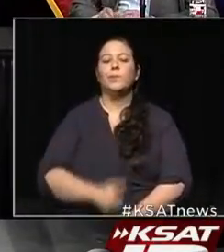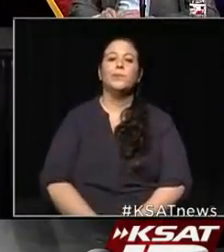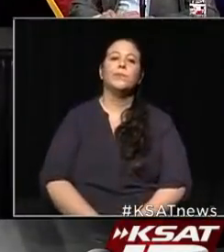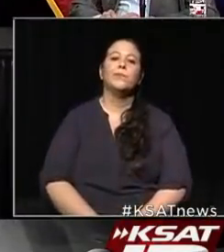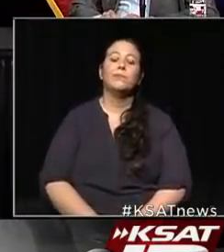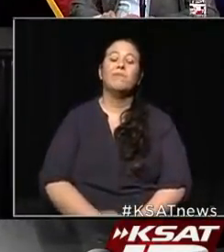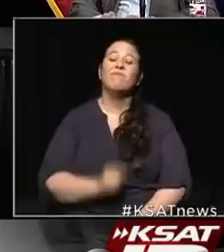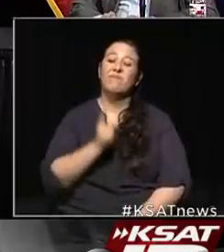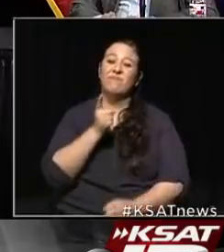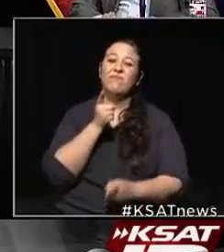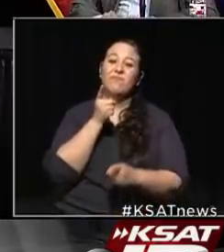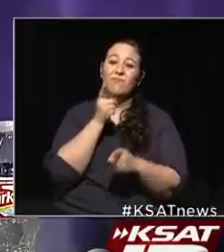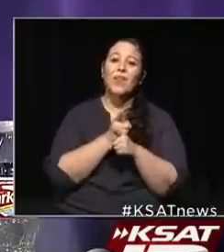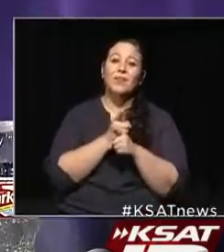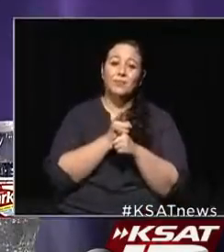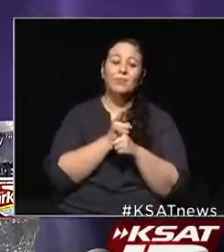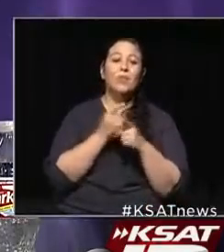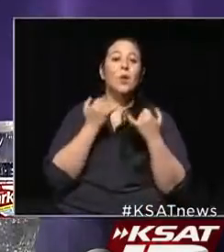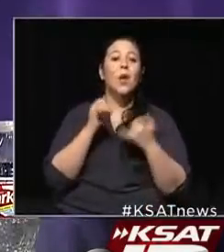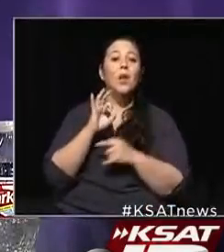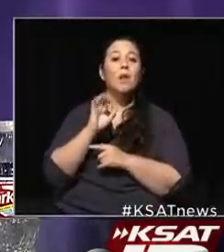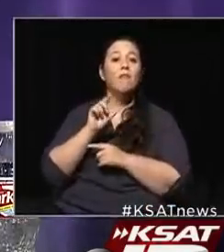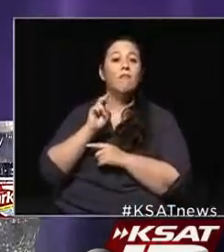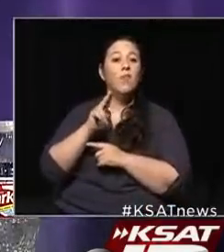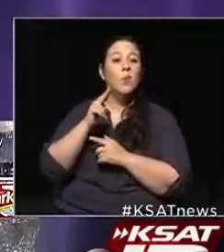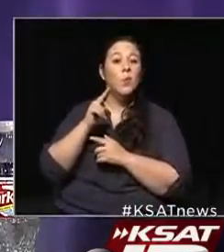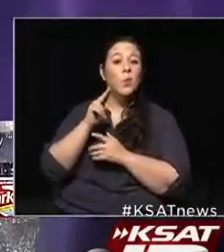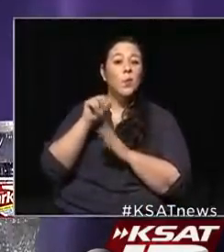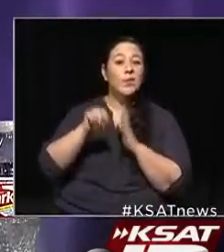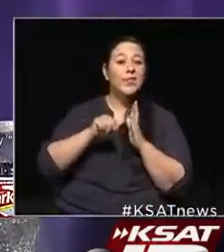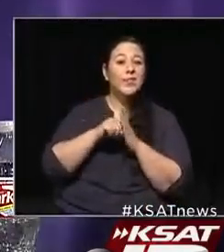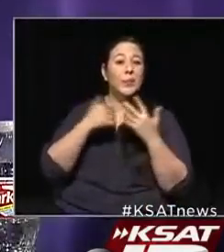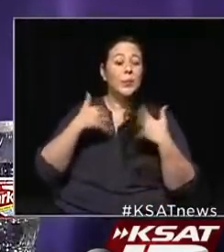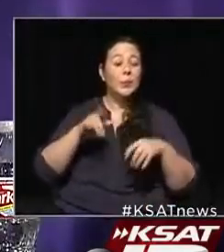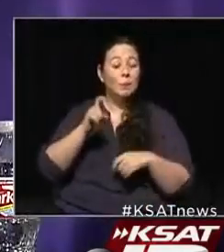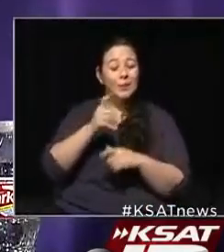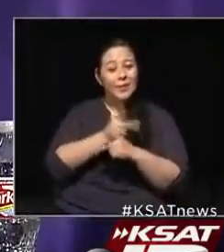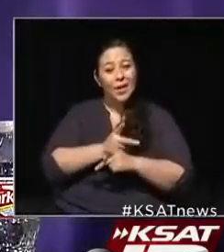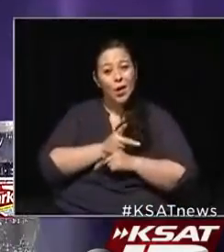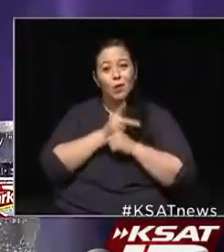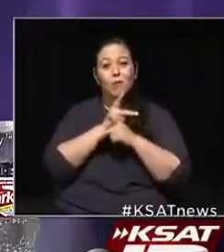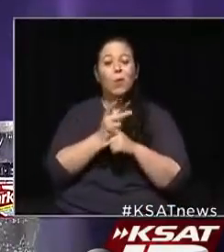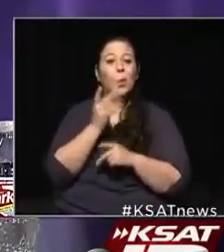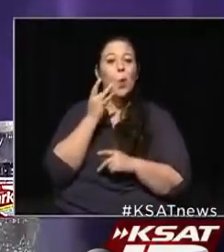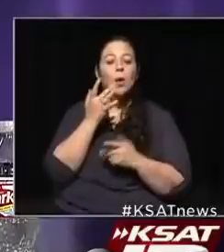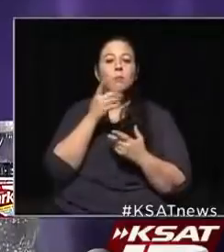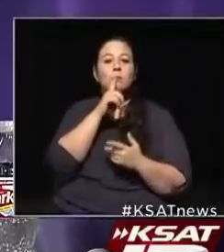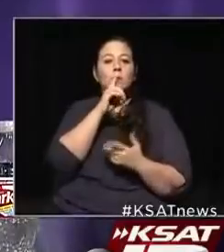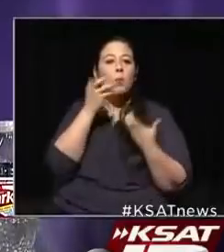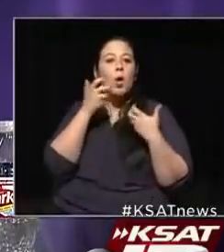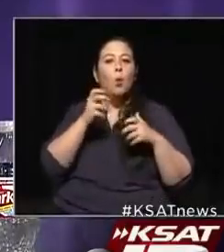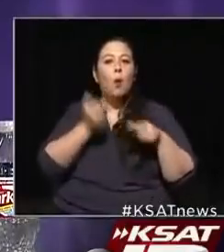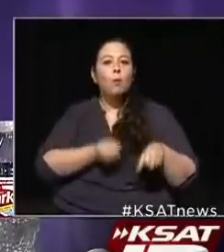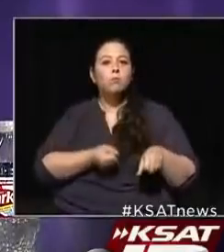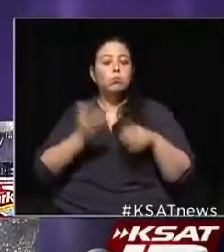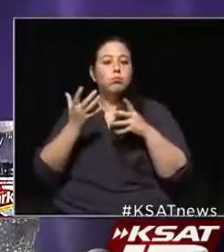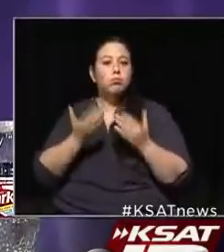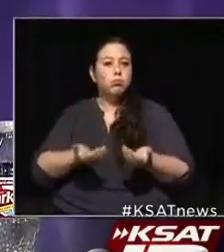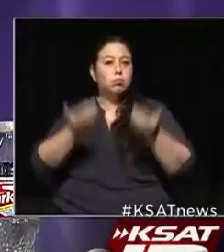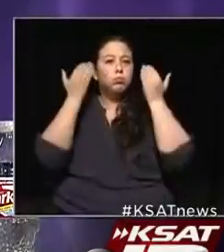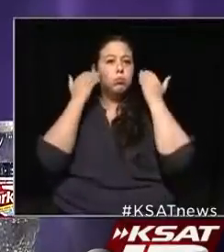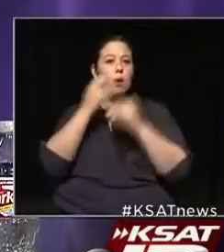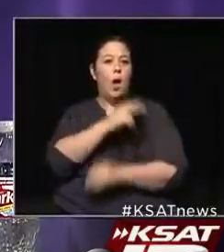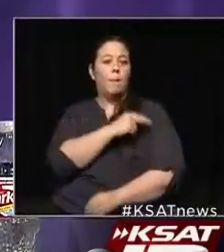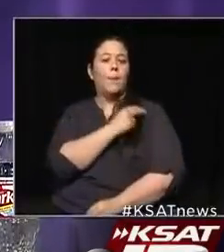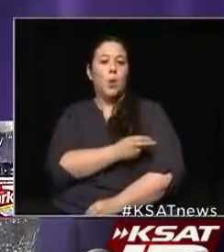You're right about that. With flu season on us, everybody's going to have to be extra, extra careful because we do not want to overload our hospital system